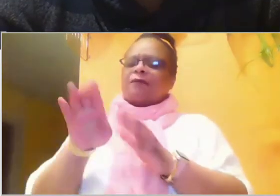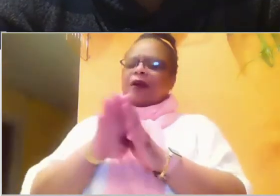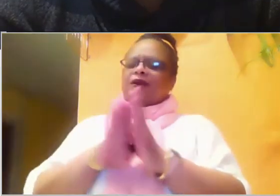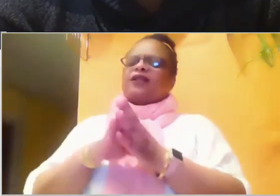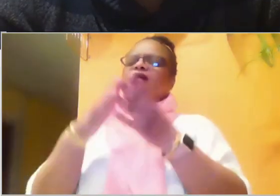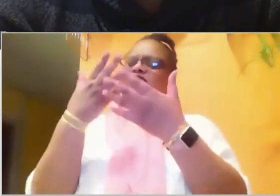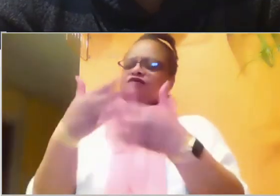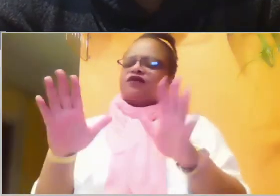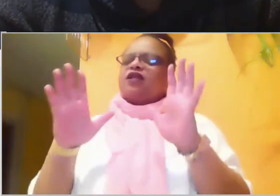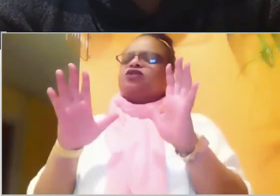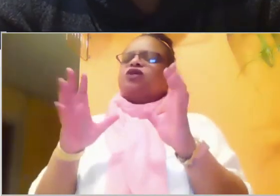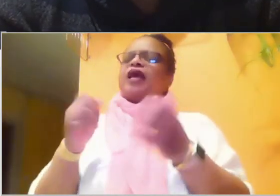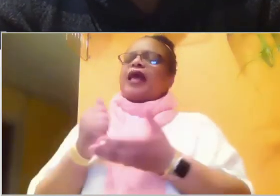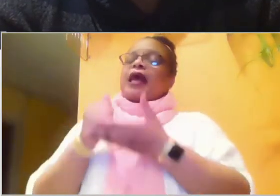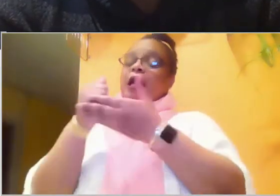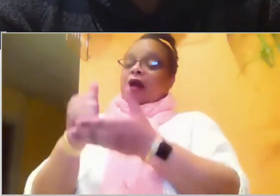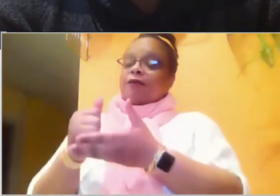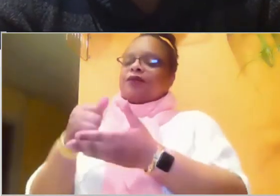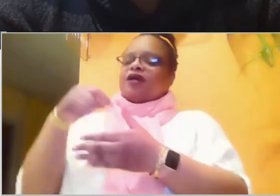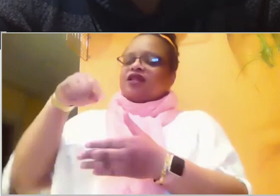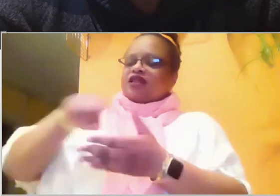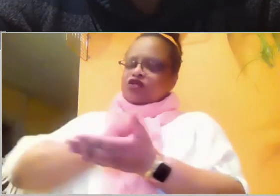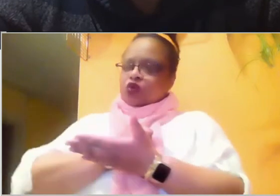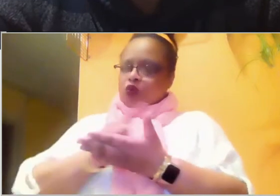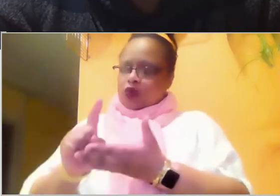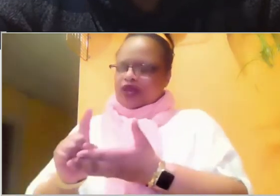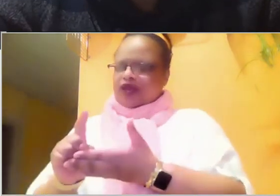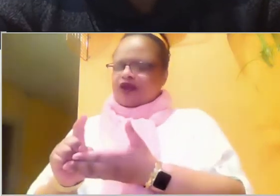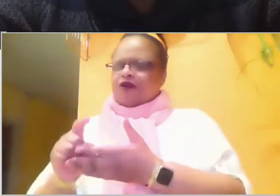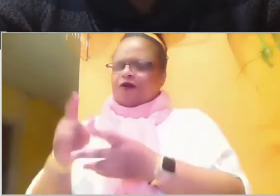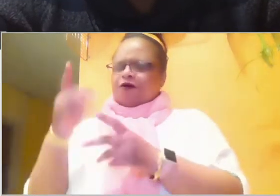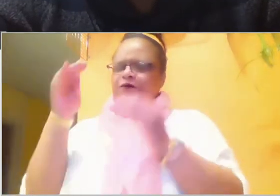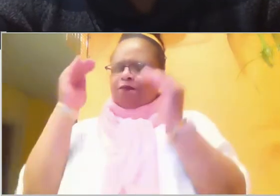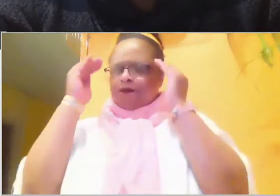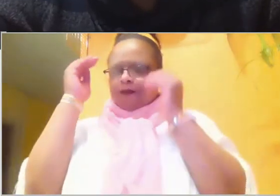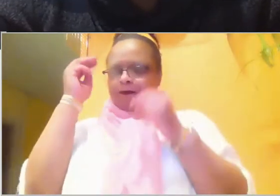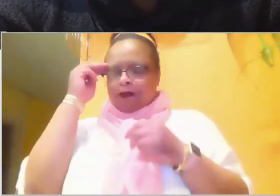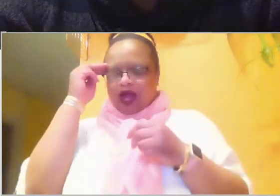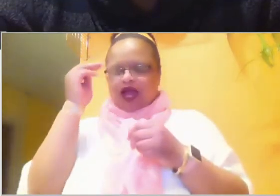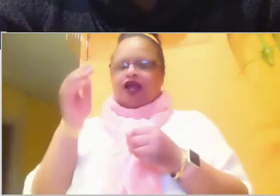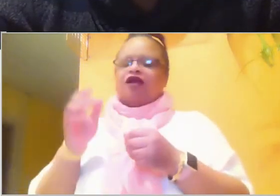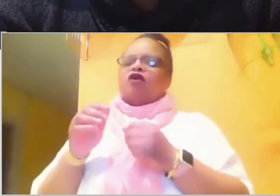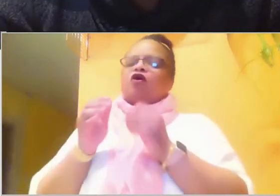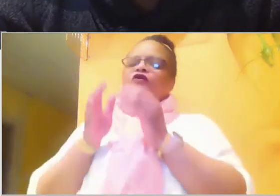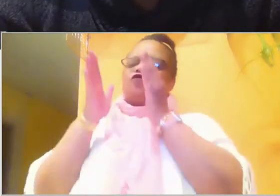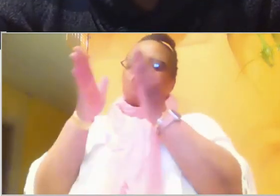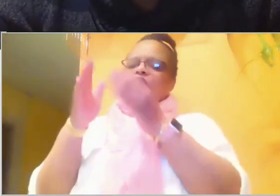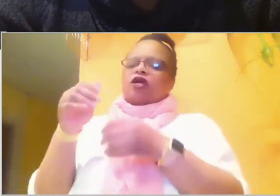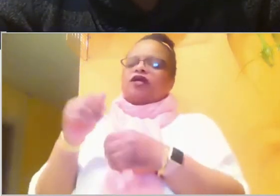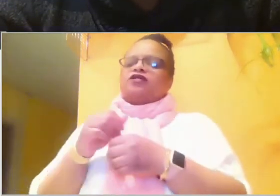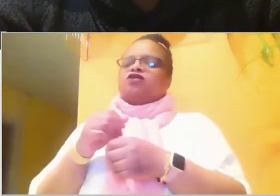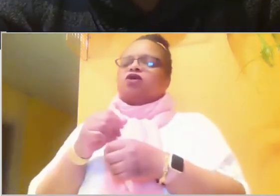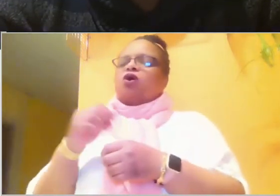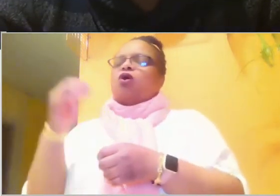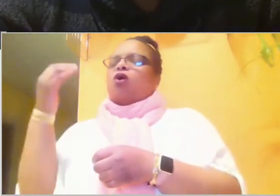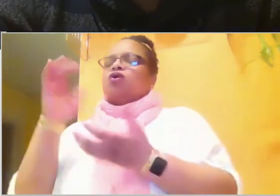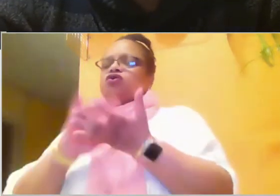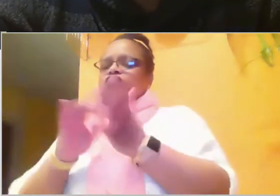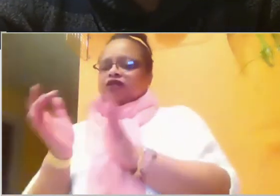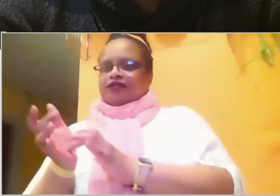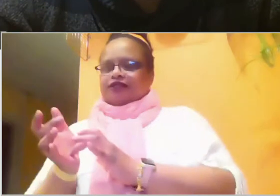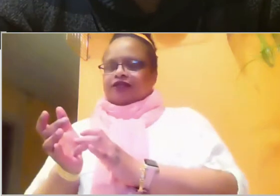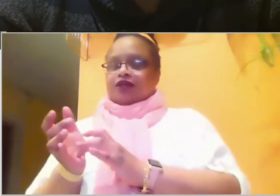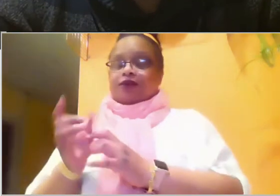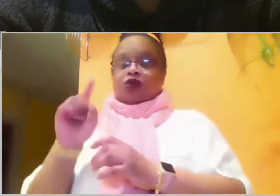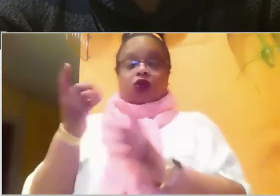the remainder of the week. Help us to keep our mind and our hearts on Jesus, Lord, because we know that only through